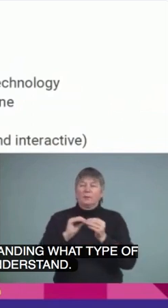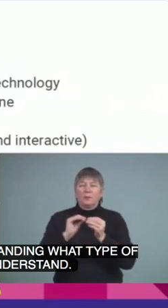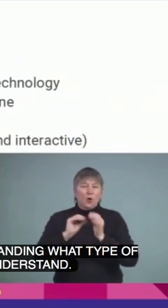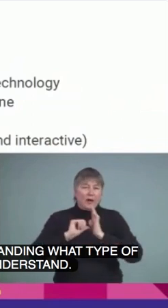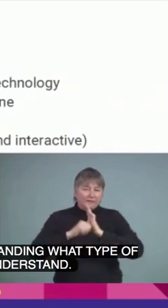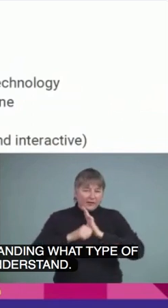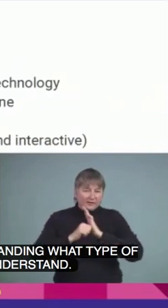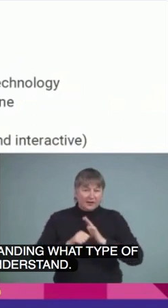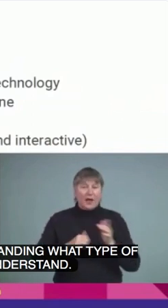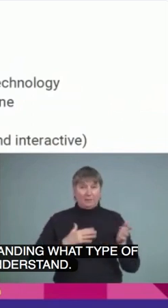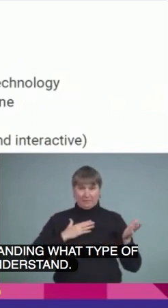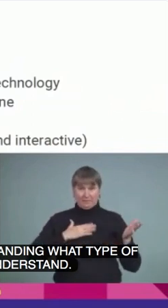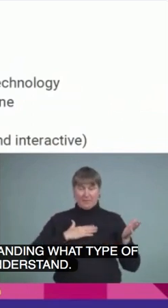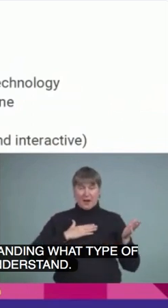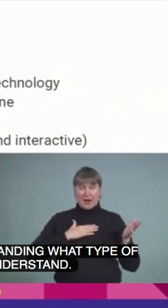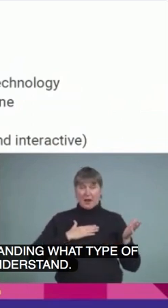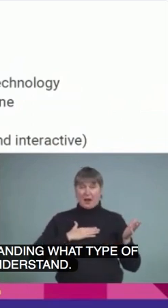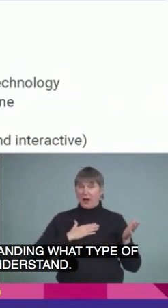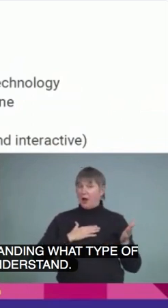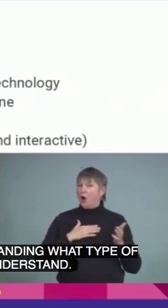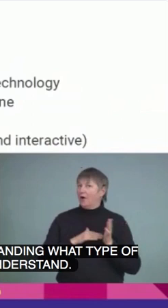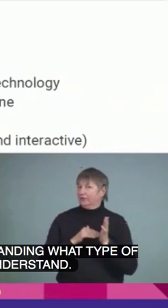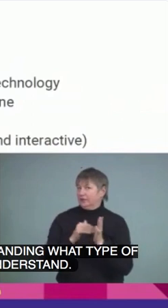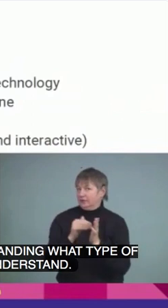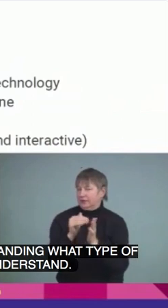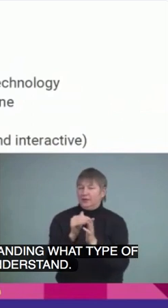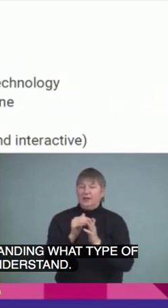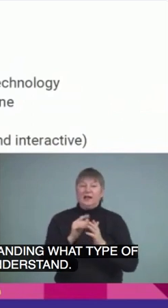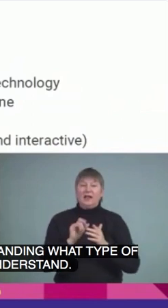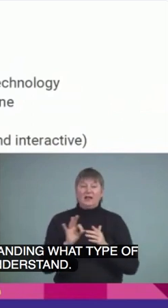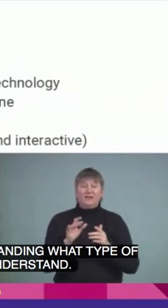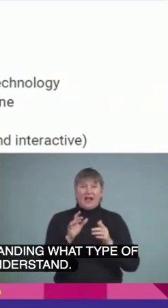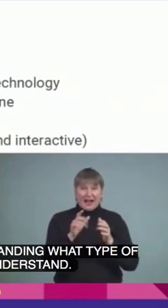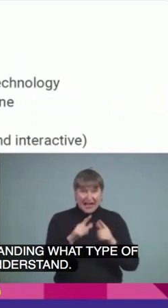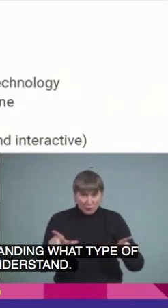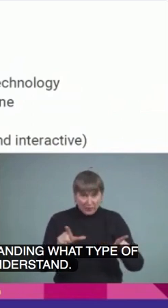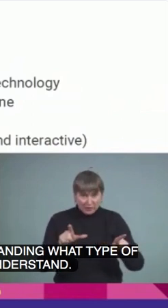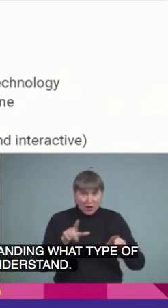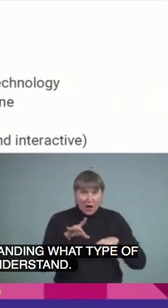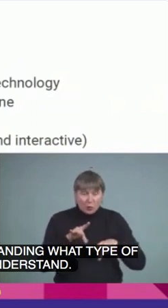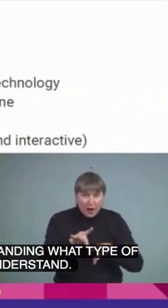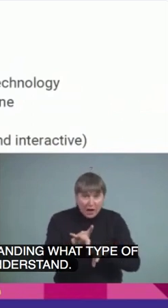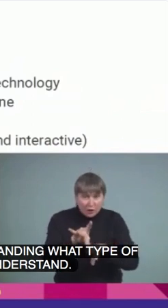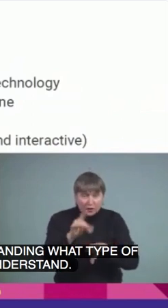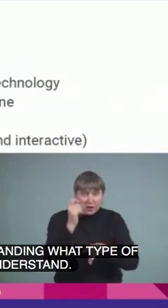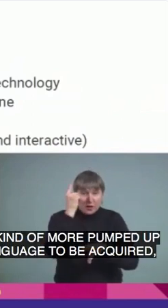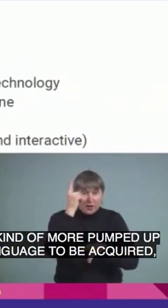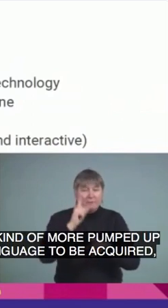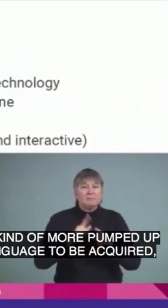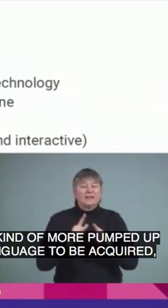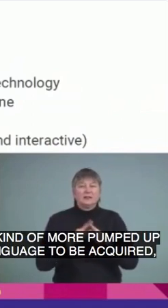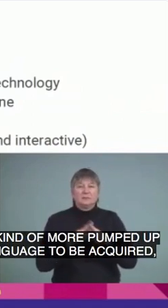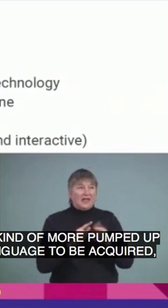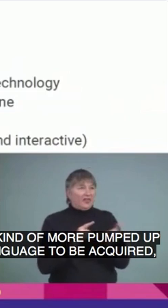use this a lot, is that in order for a language to be acquired, it must be accessible, abundant, and